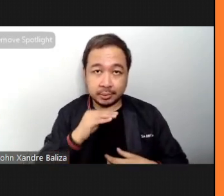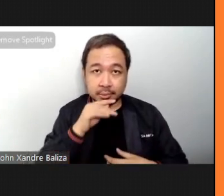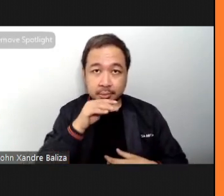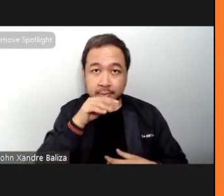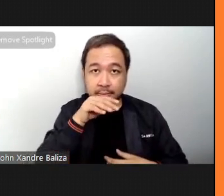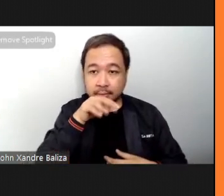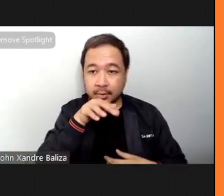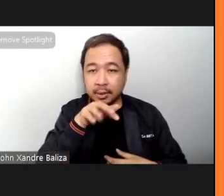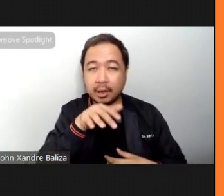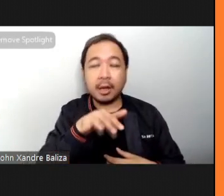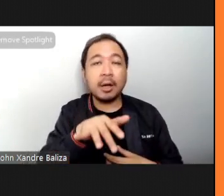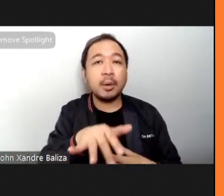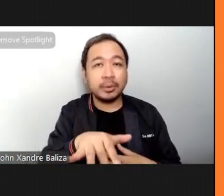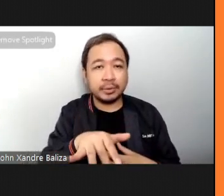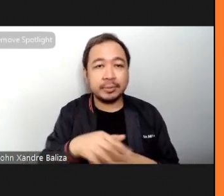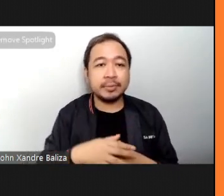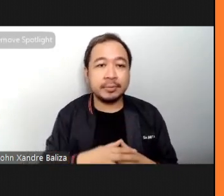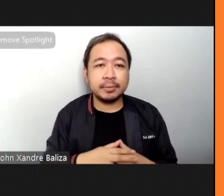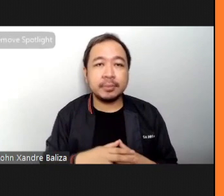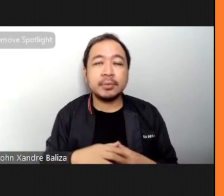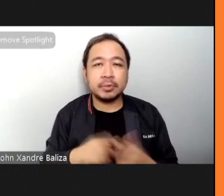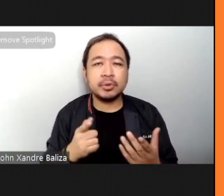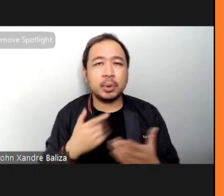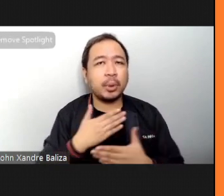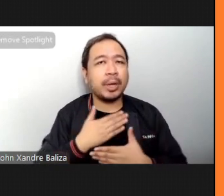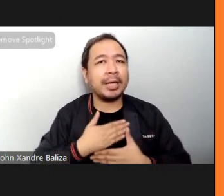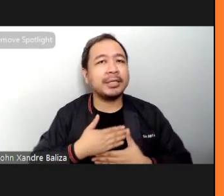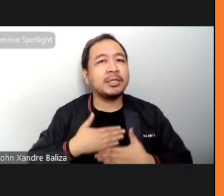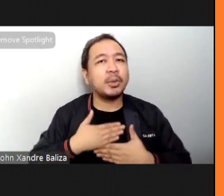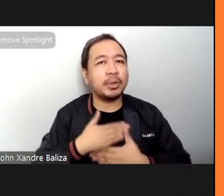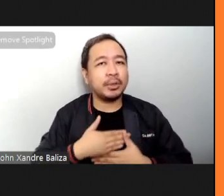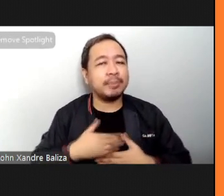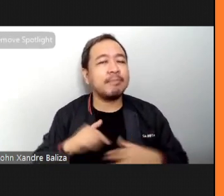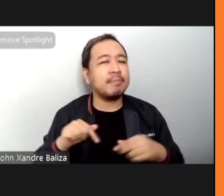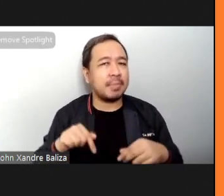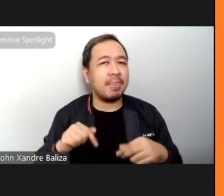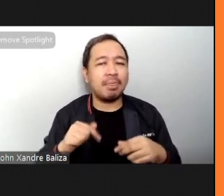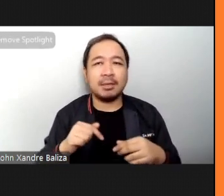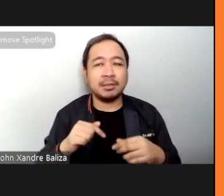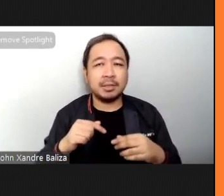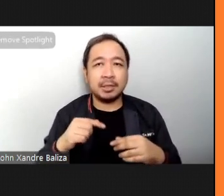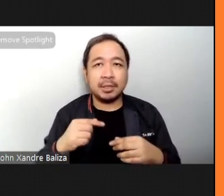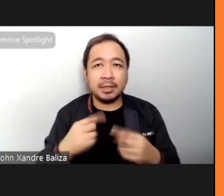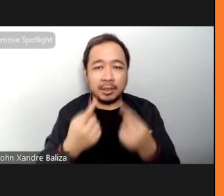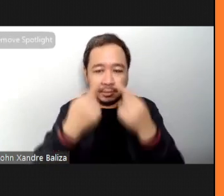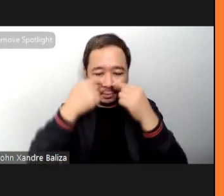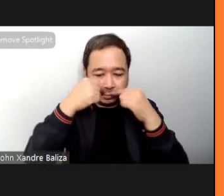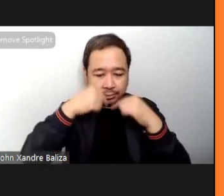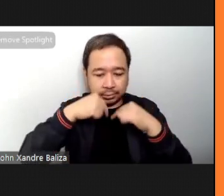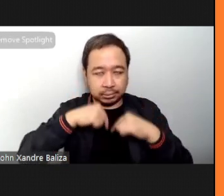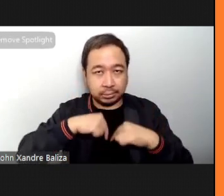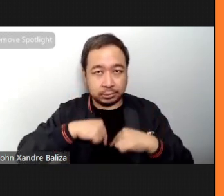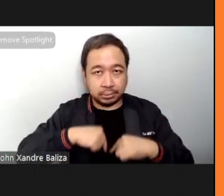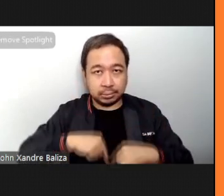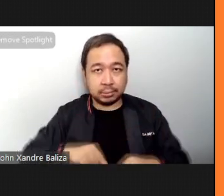And just enjoying this very relaxing situation where you just focus on your breath.